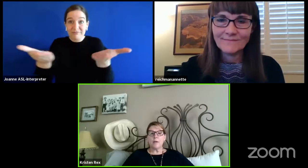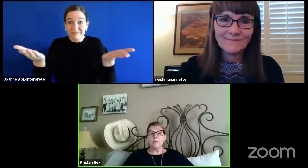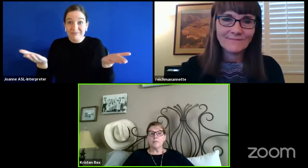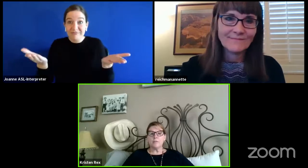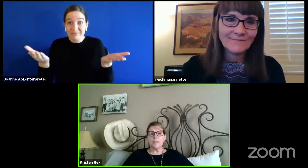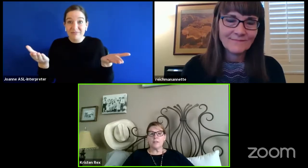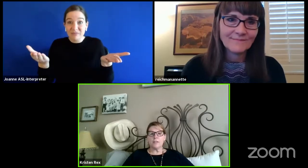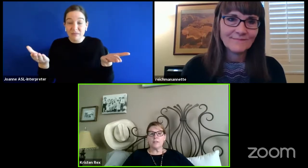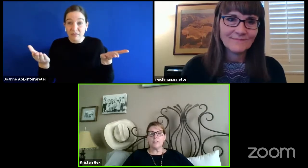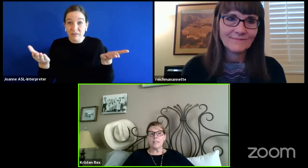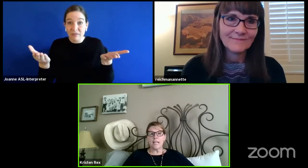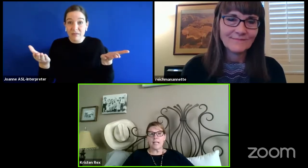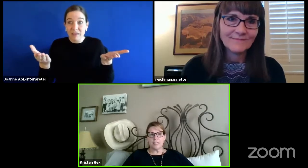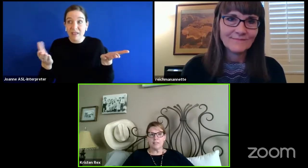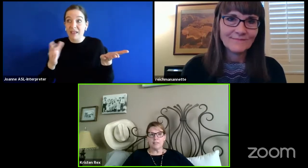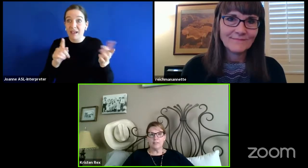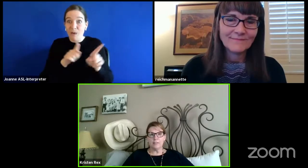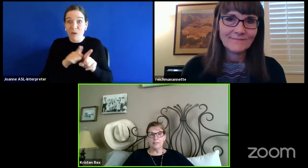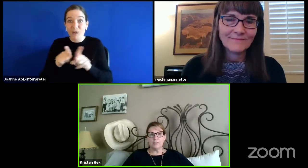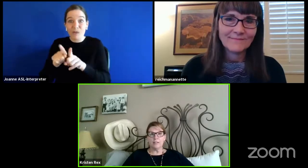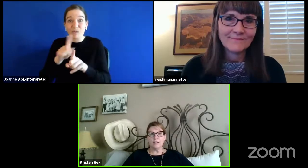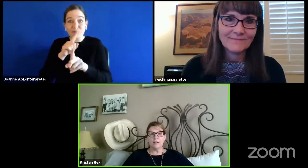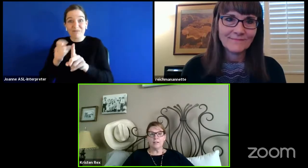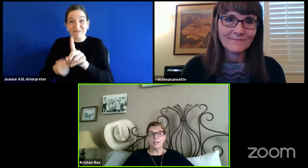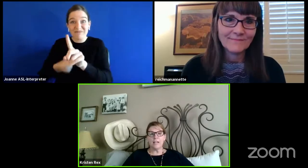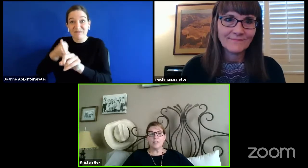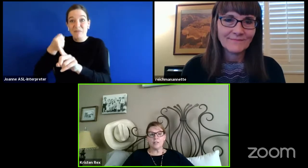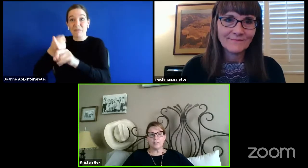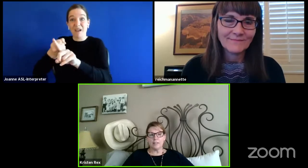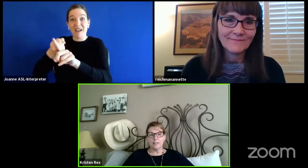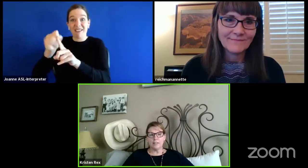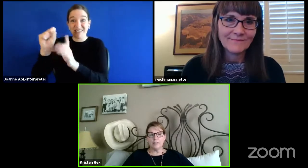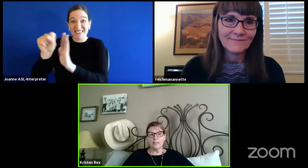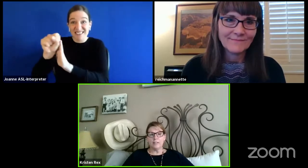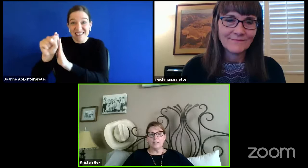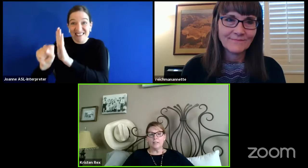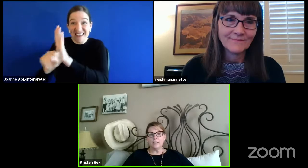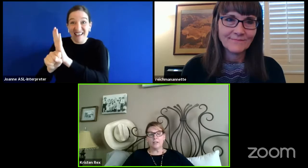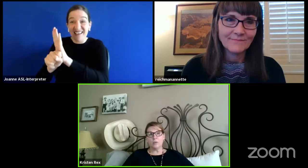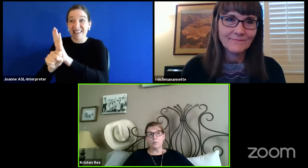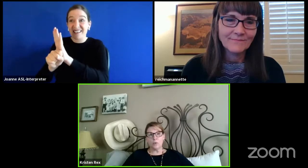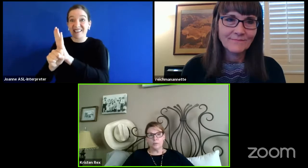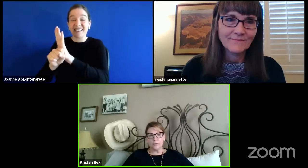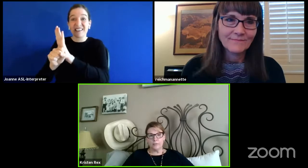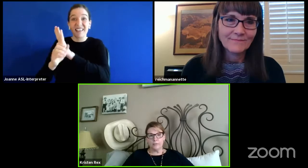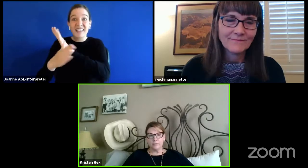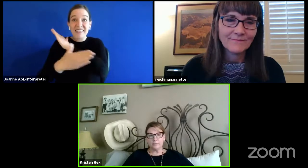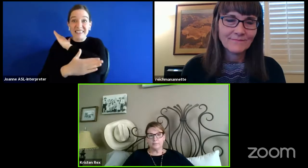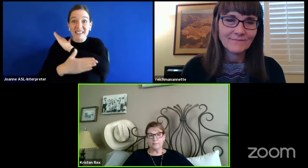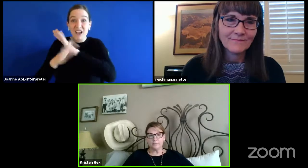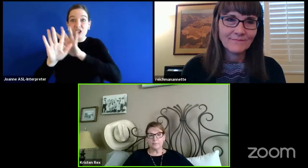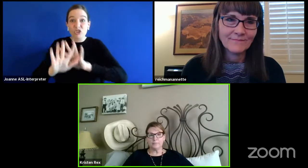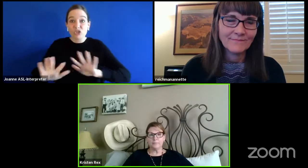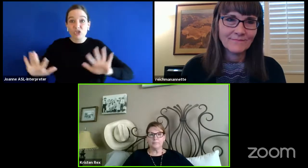but rather it affected our state, our nation, and our world.